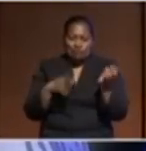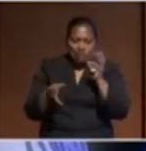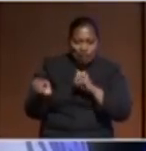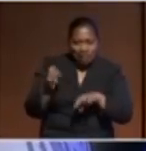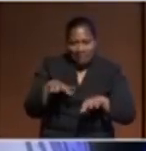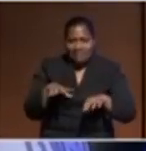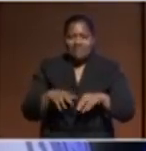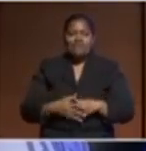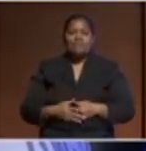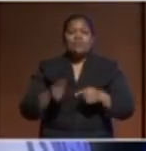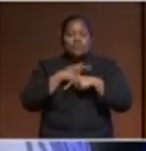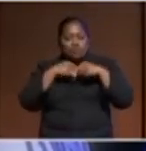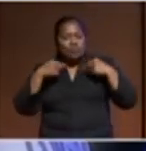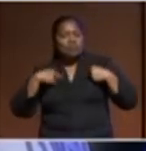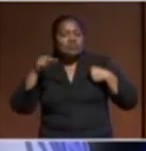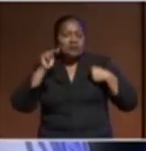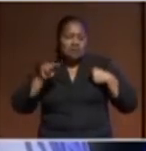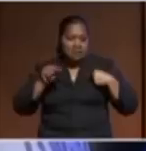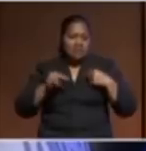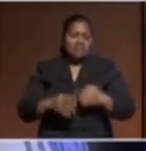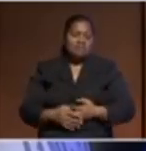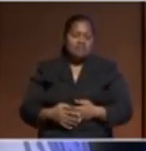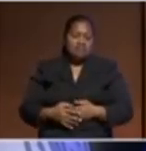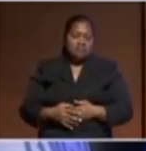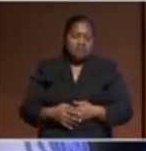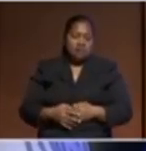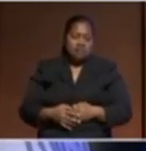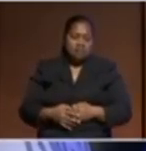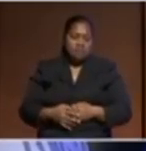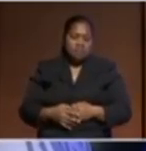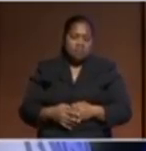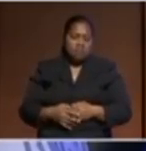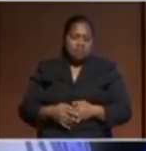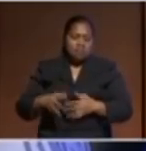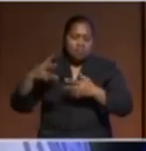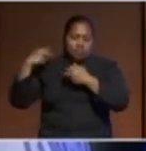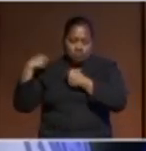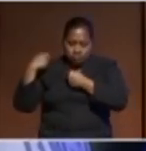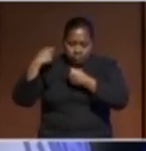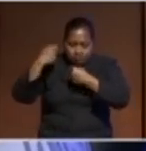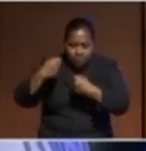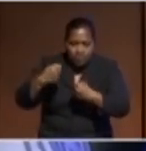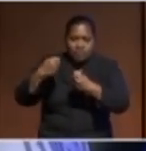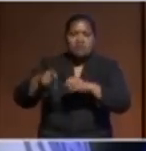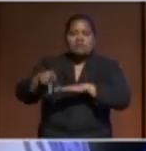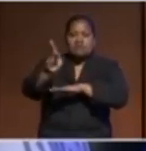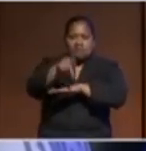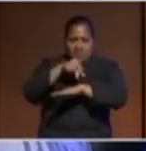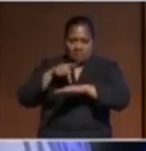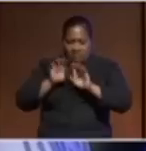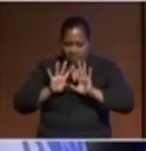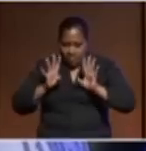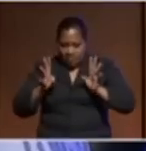and we need to bring that premise to the Pacific family if we're going to be